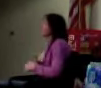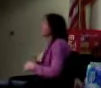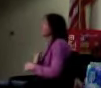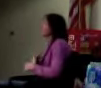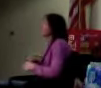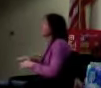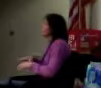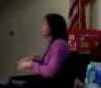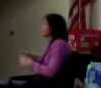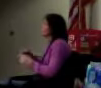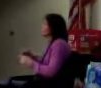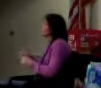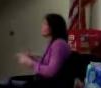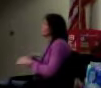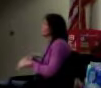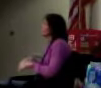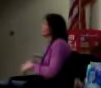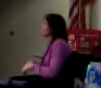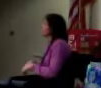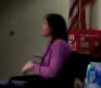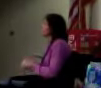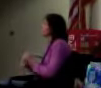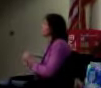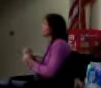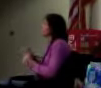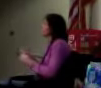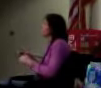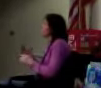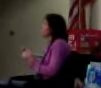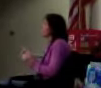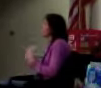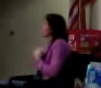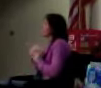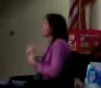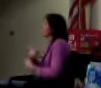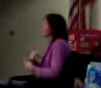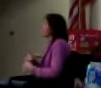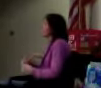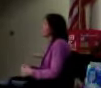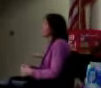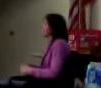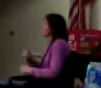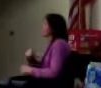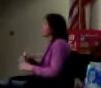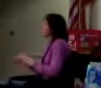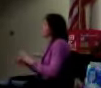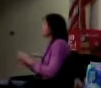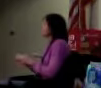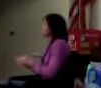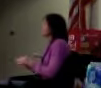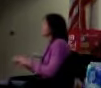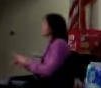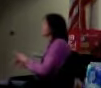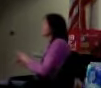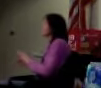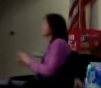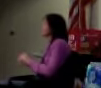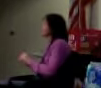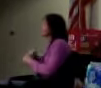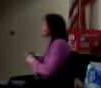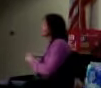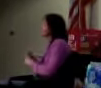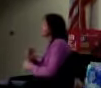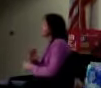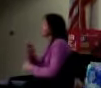time, did what she was supposed to do, produced the Hallmark Christmas, and she gave up and now you have this. Those are stories that are linked to gender. My